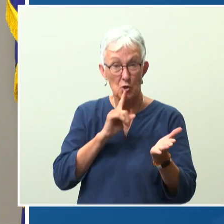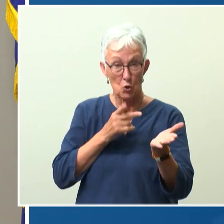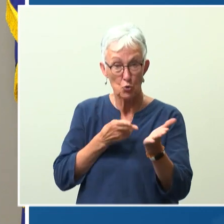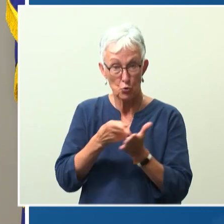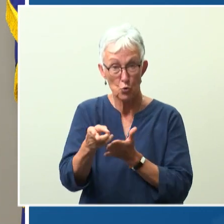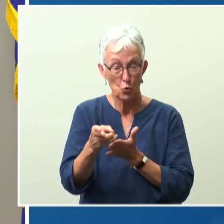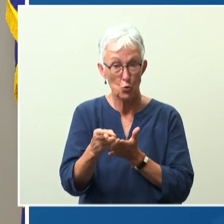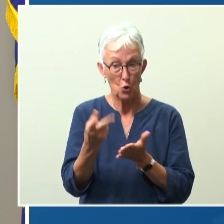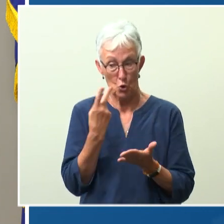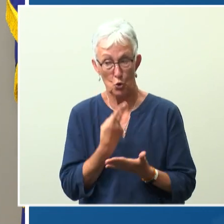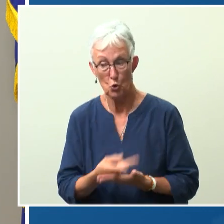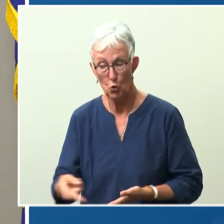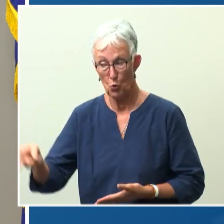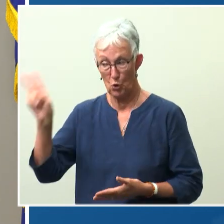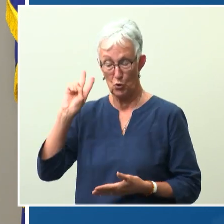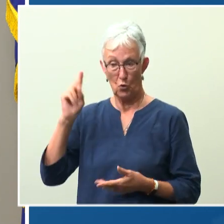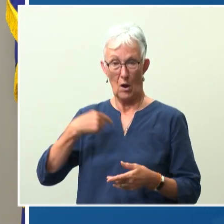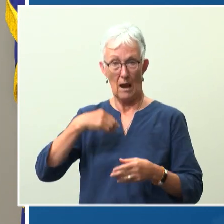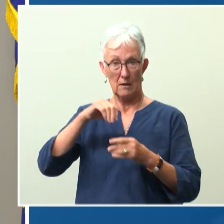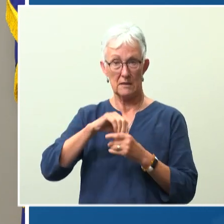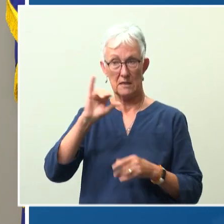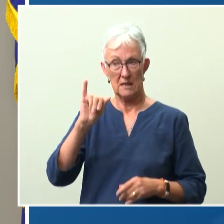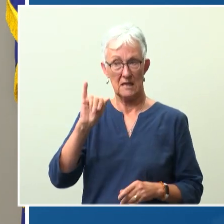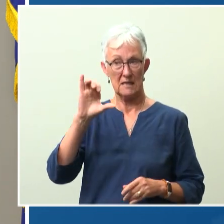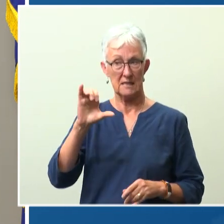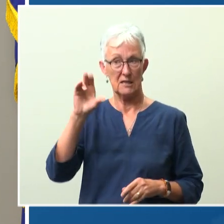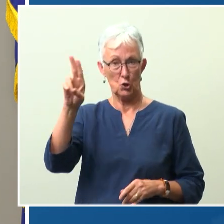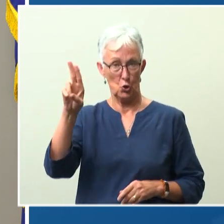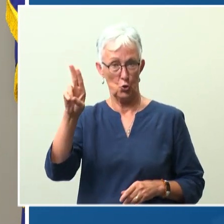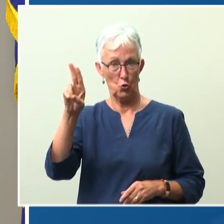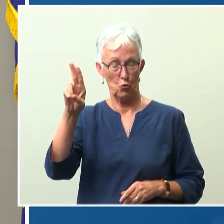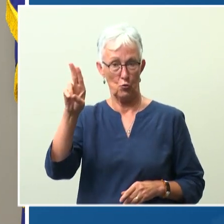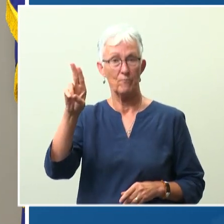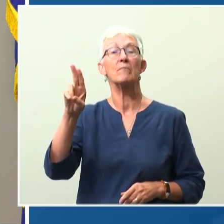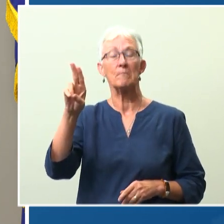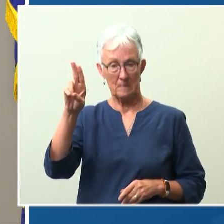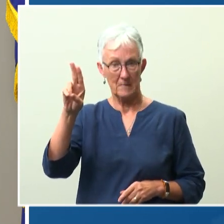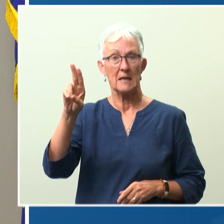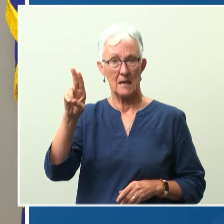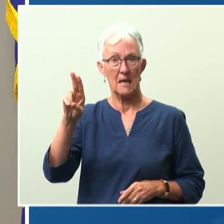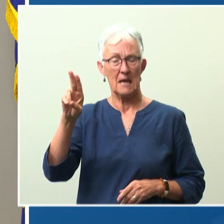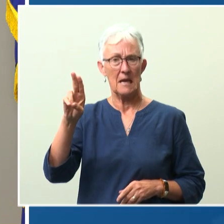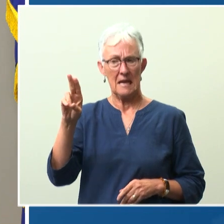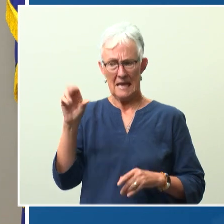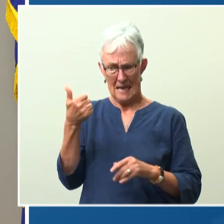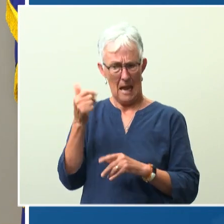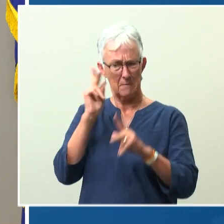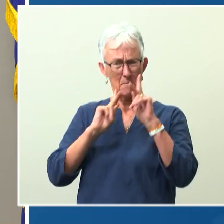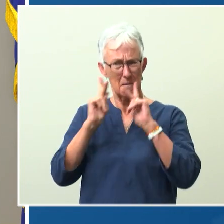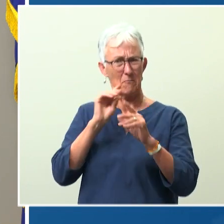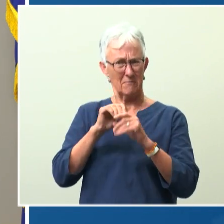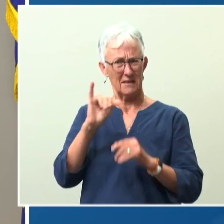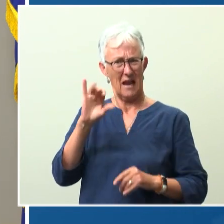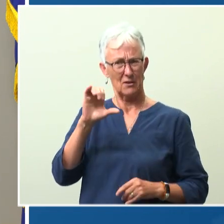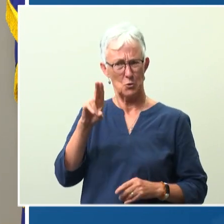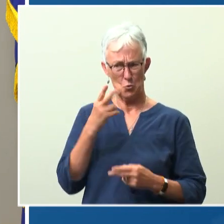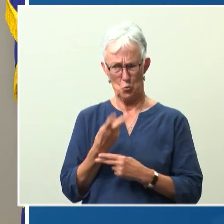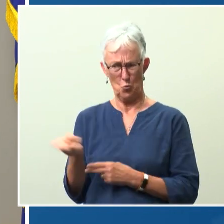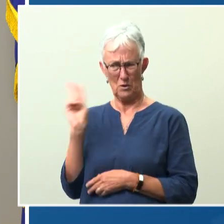there were 10 patients who were still critically ill from either having active COVID or no longer spreading the disease.